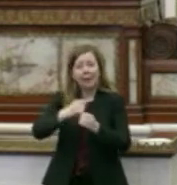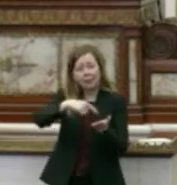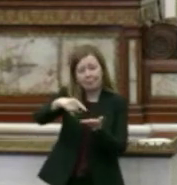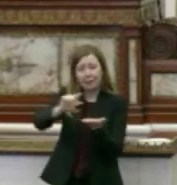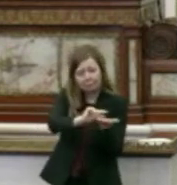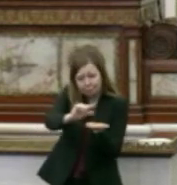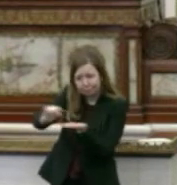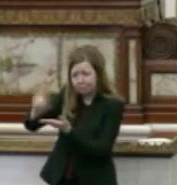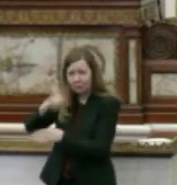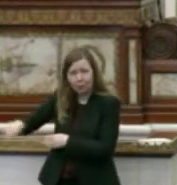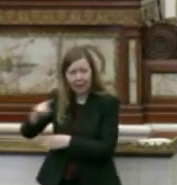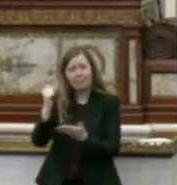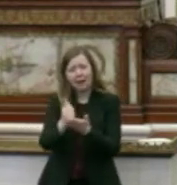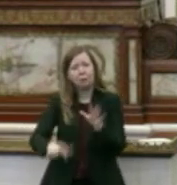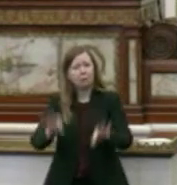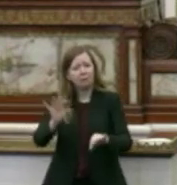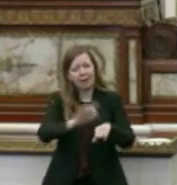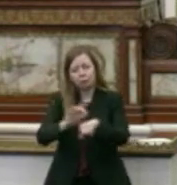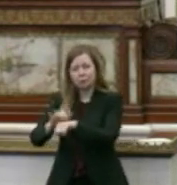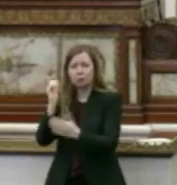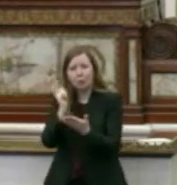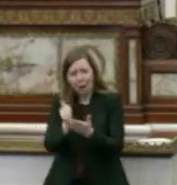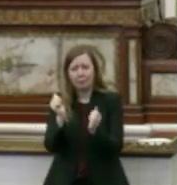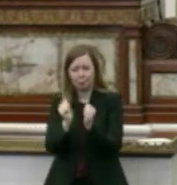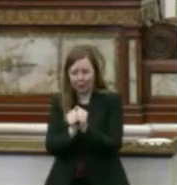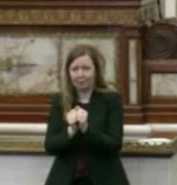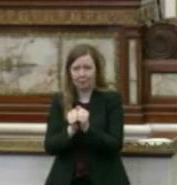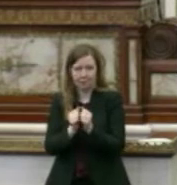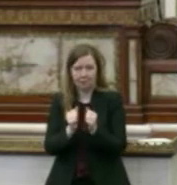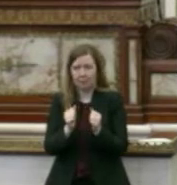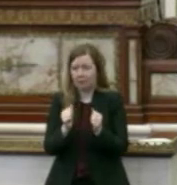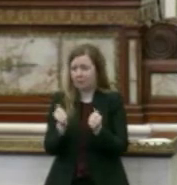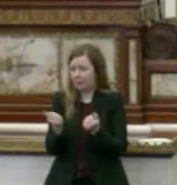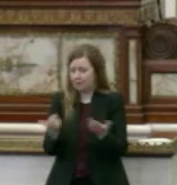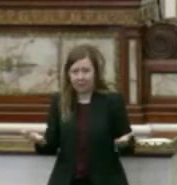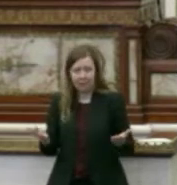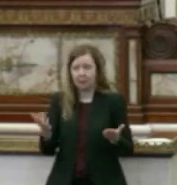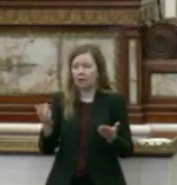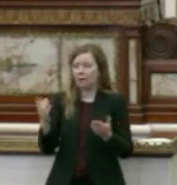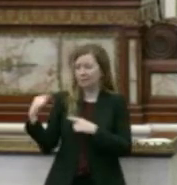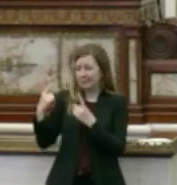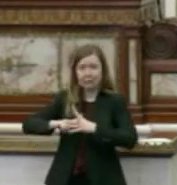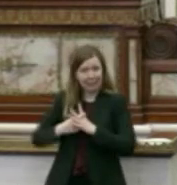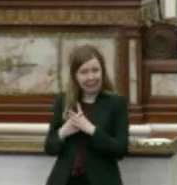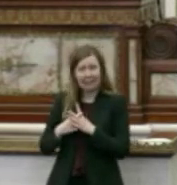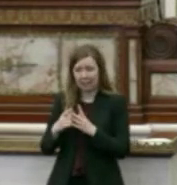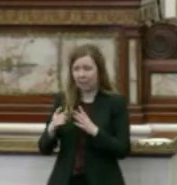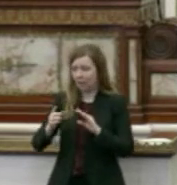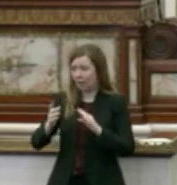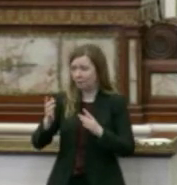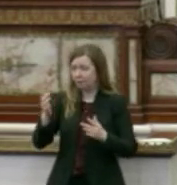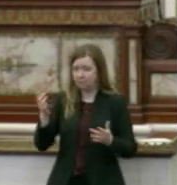help them find resources to help them with expenses, something HAPCO has been telling members to do since the beginning of the, uh,